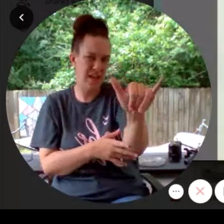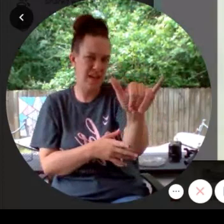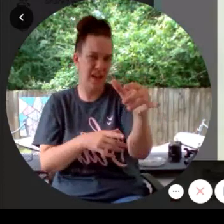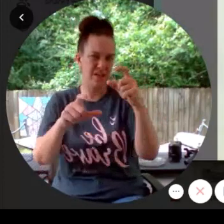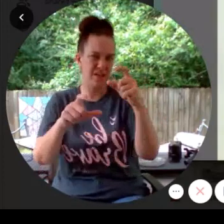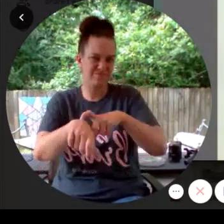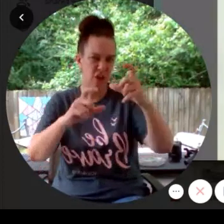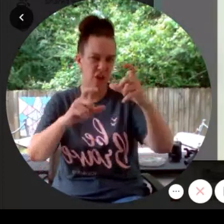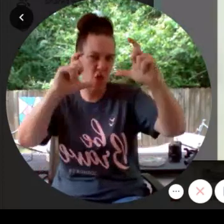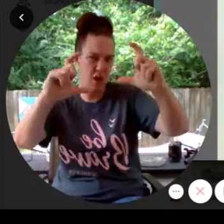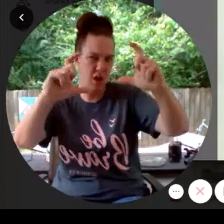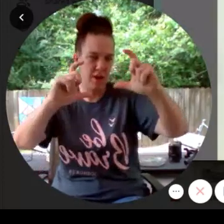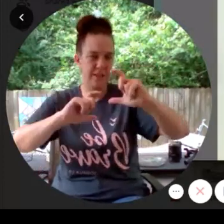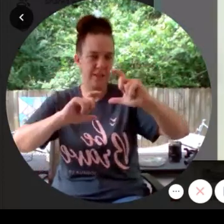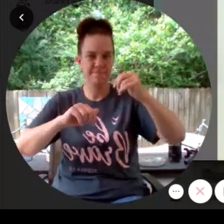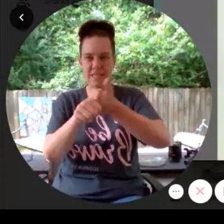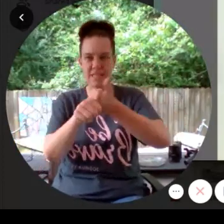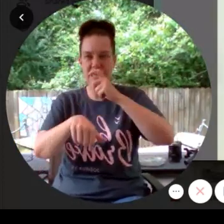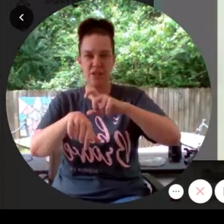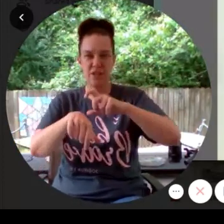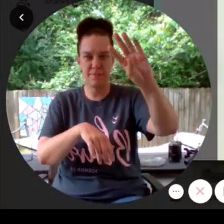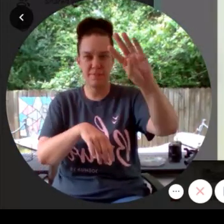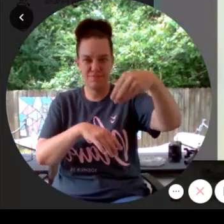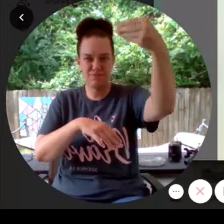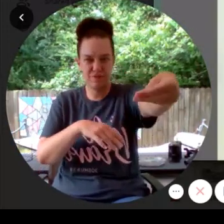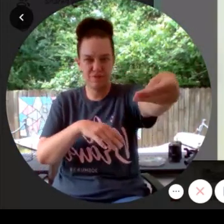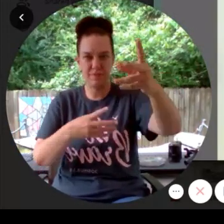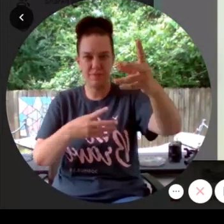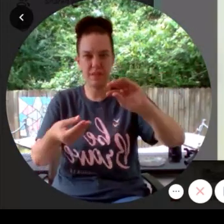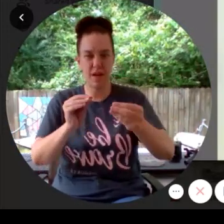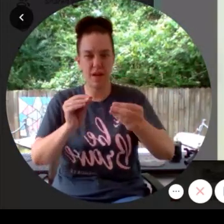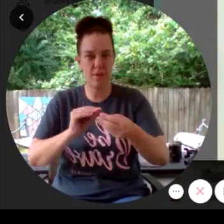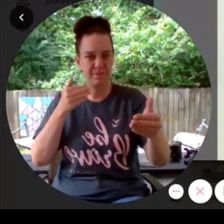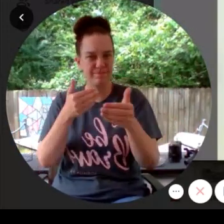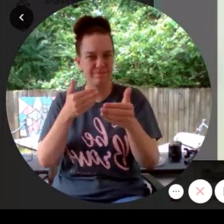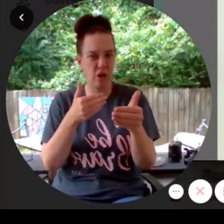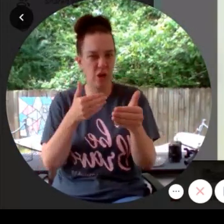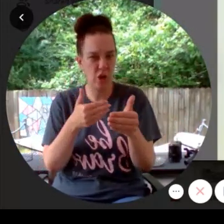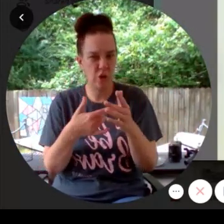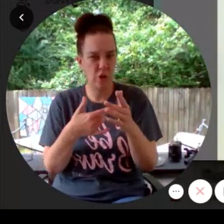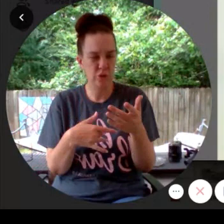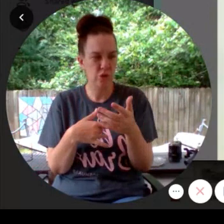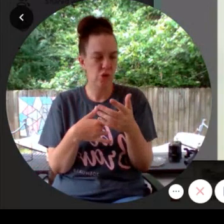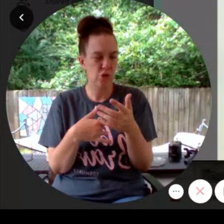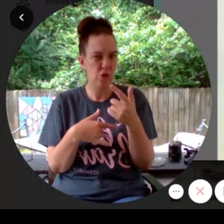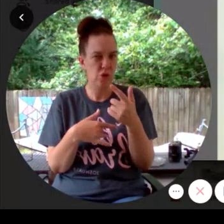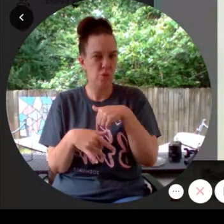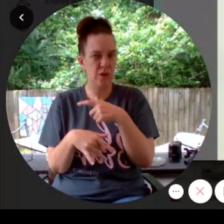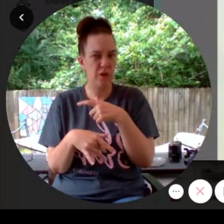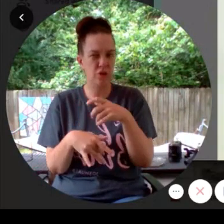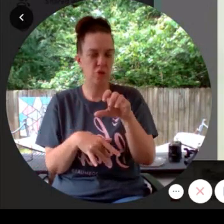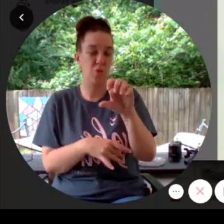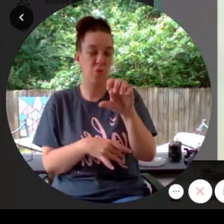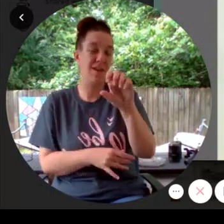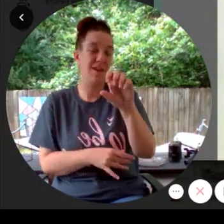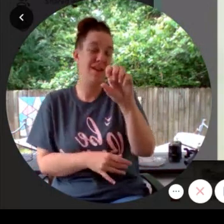flips over a number, the closer we get to Eskaten.